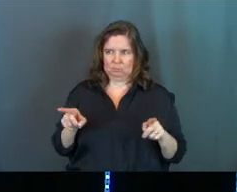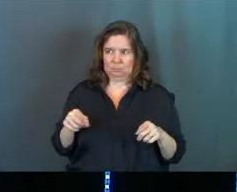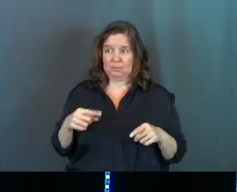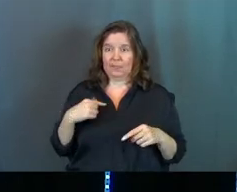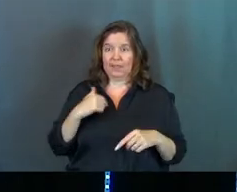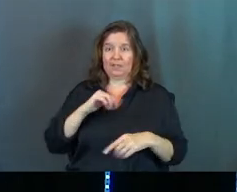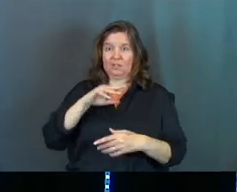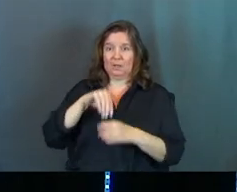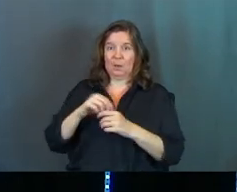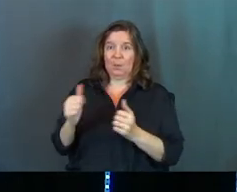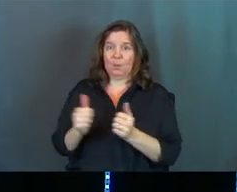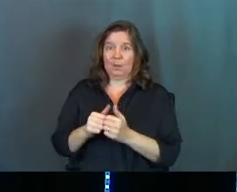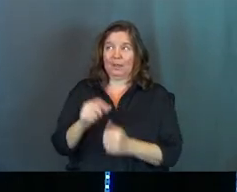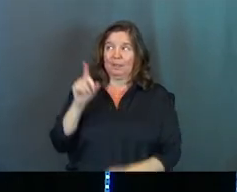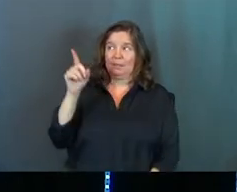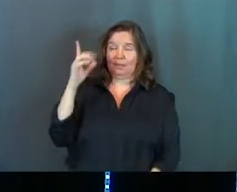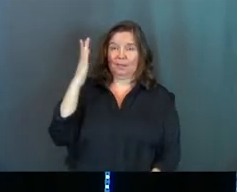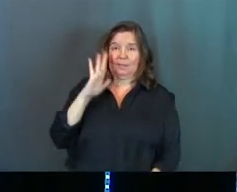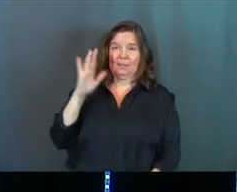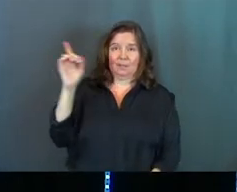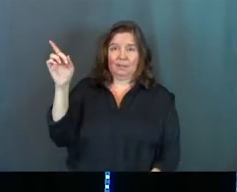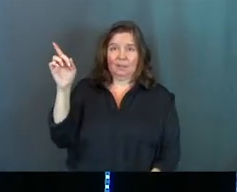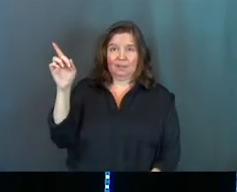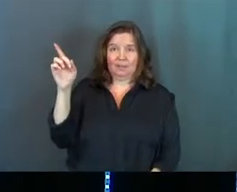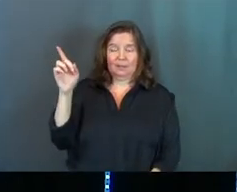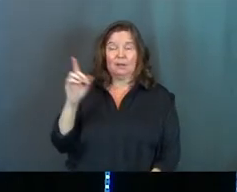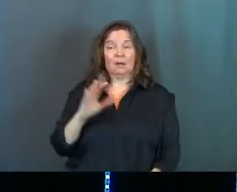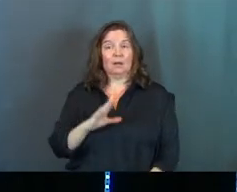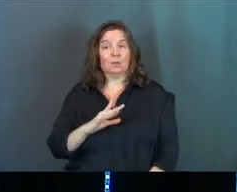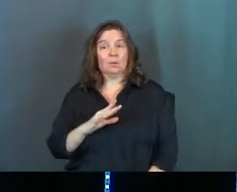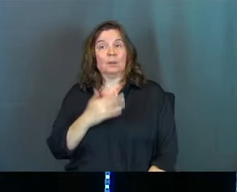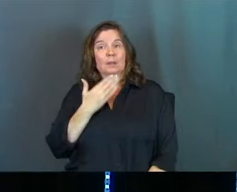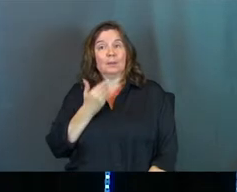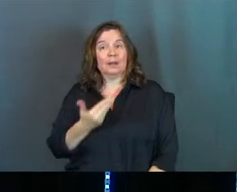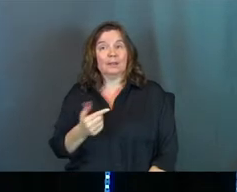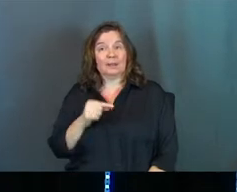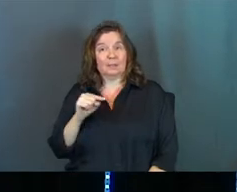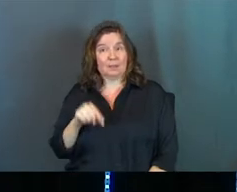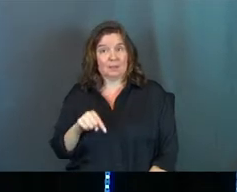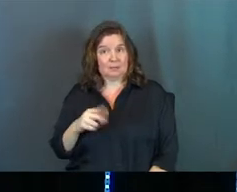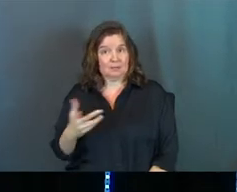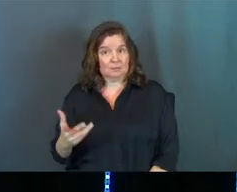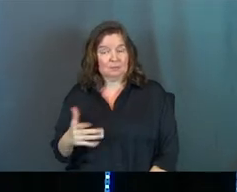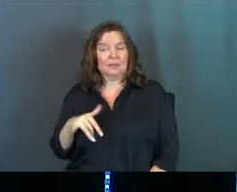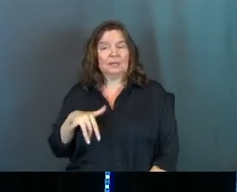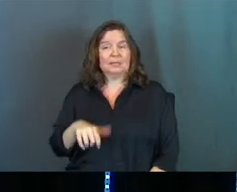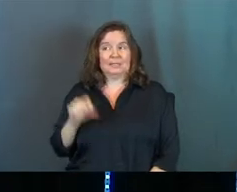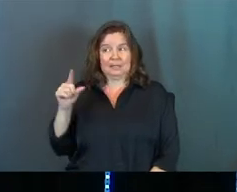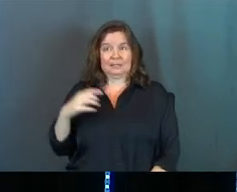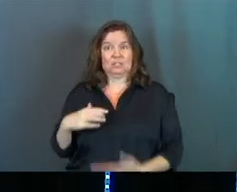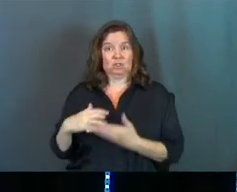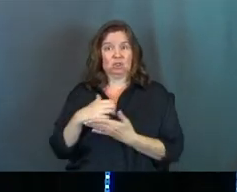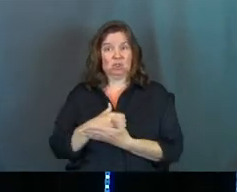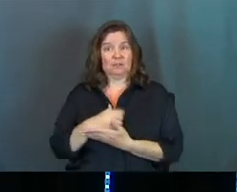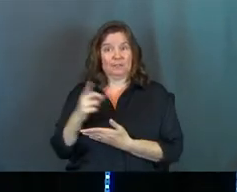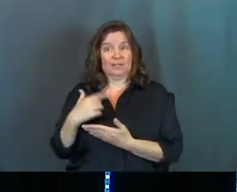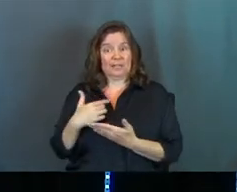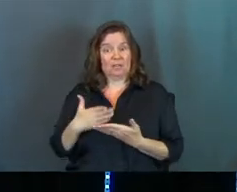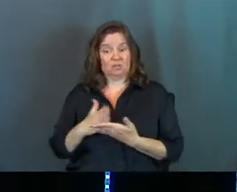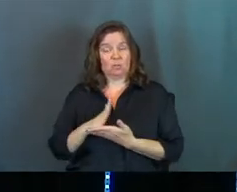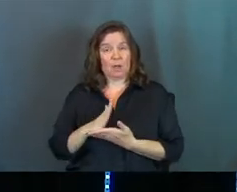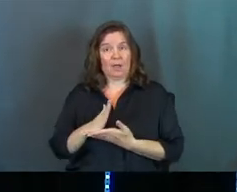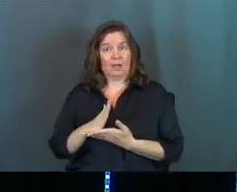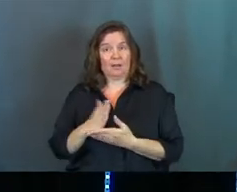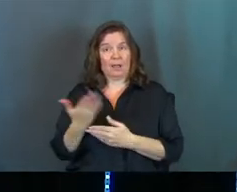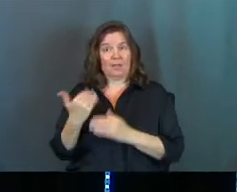should lie with me. And the cool, the even better thing about this, okay, is yes, he's deserving, and he just has the right as our